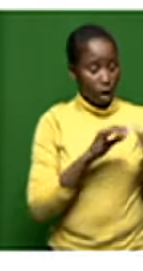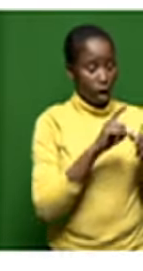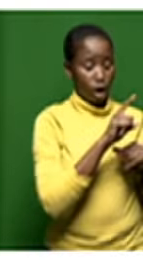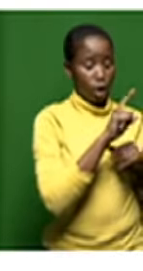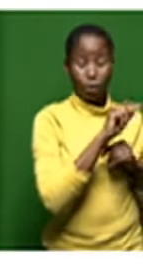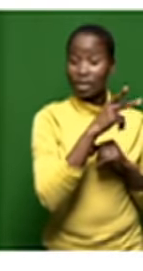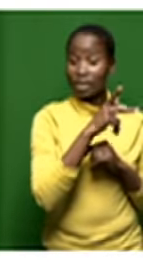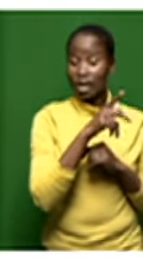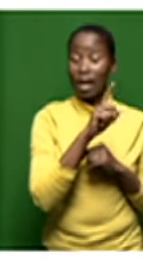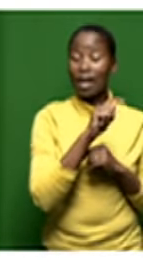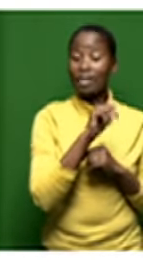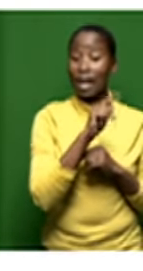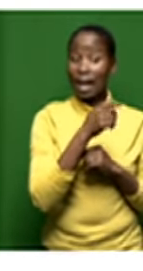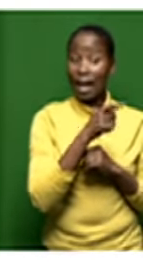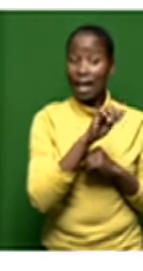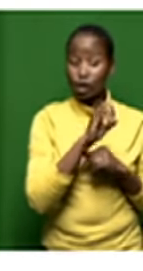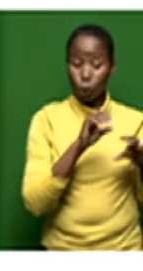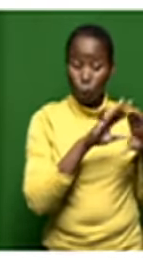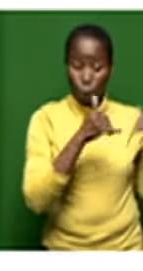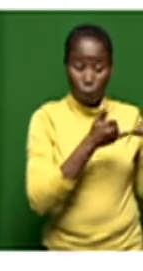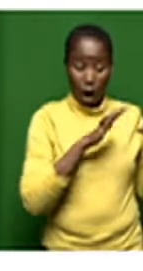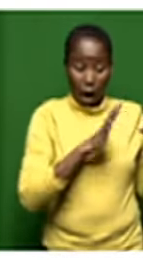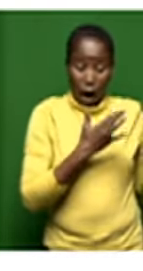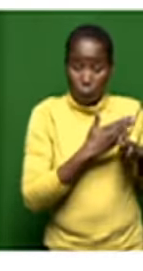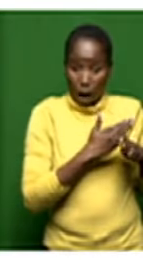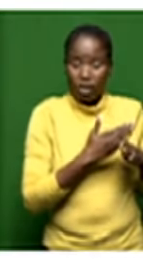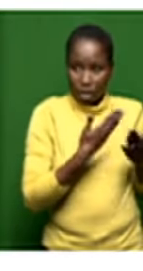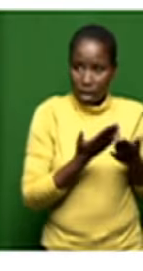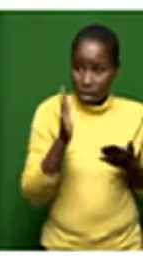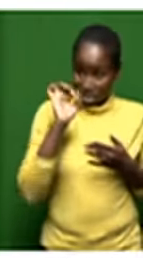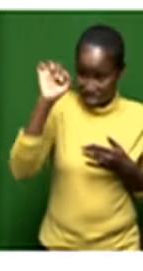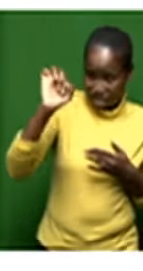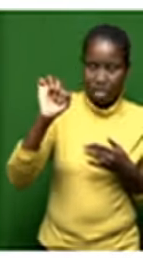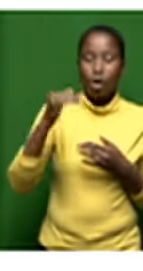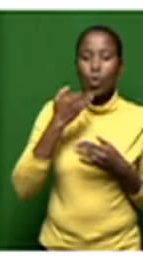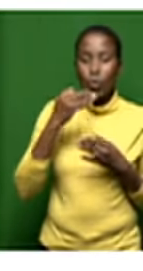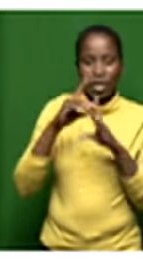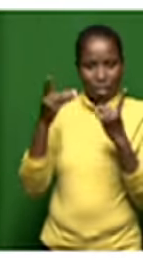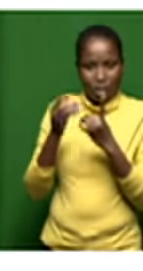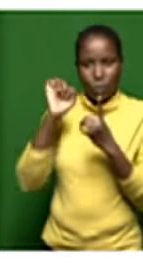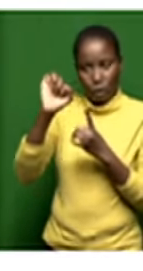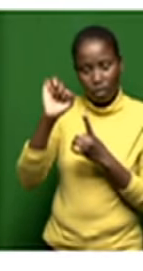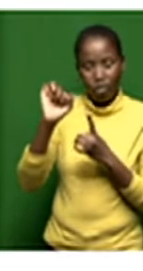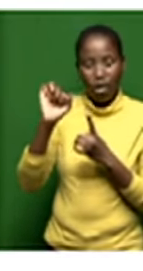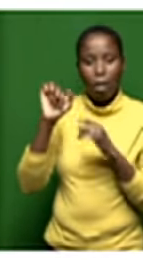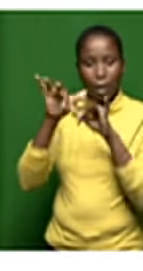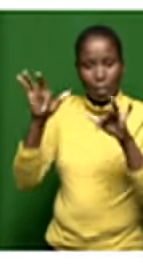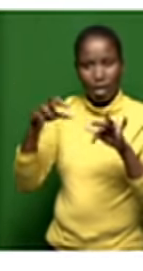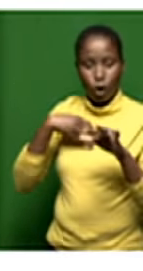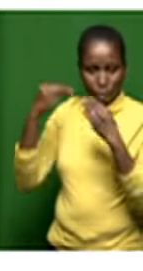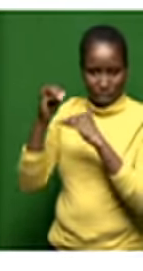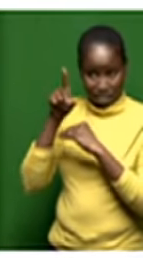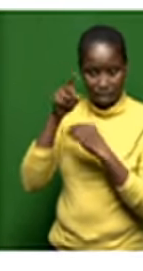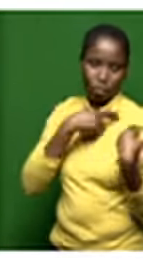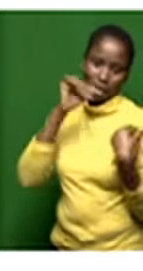structured like i said earlier we leave that to the department of public enterprise as they are responsible for coordinating that part i think let's wait